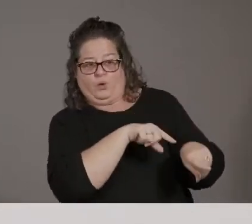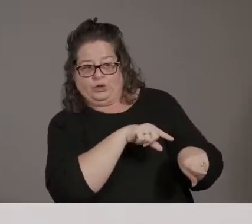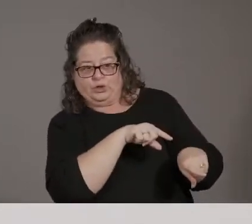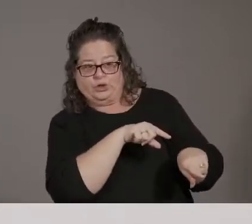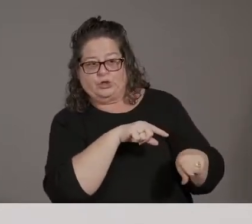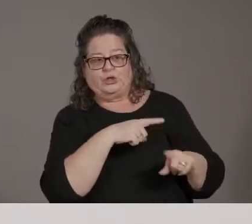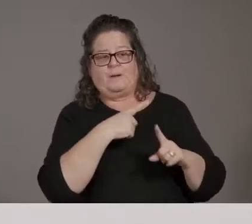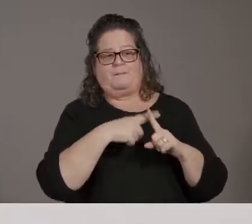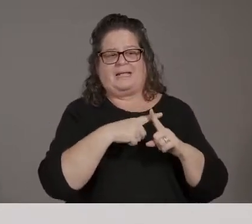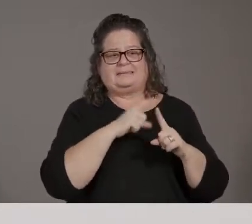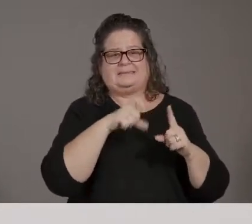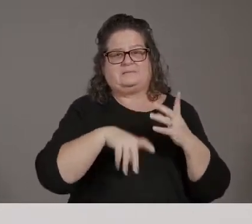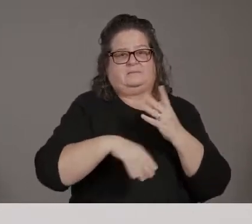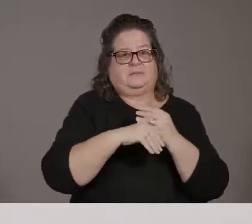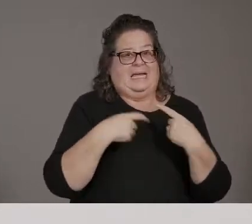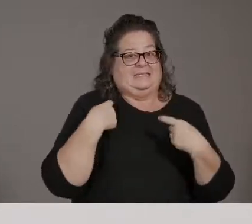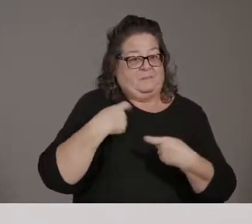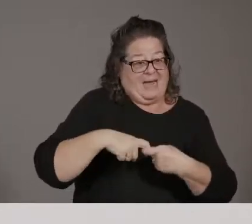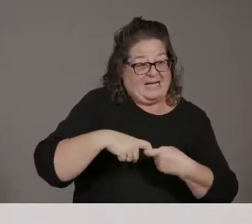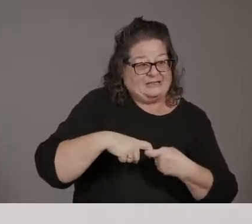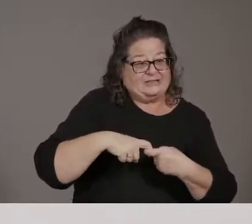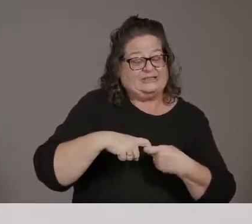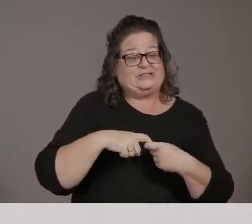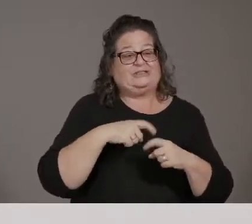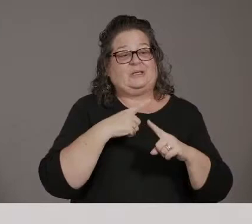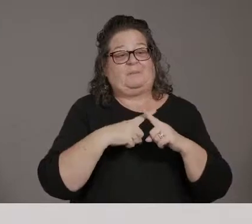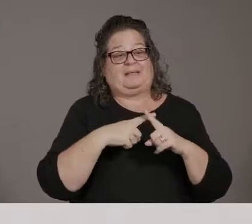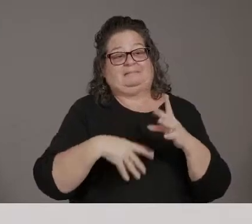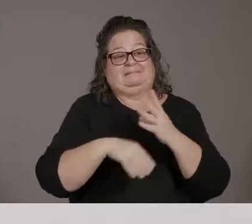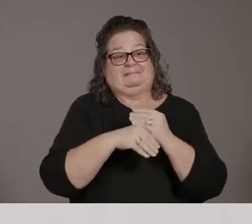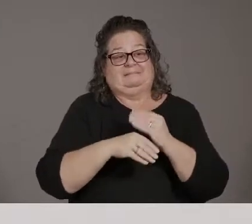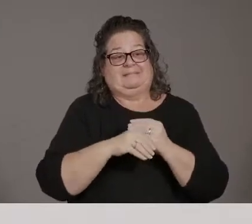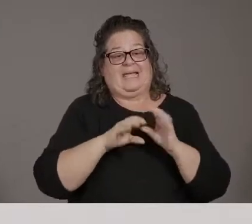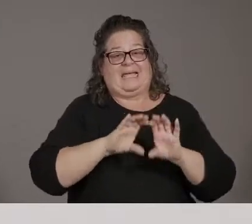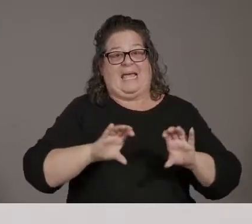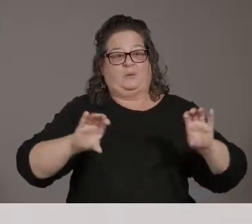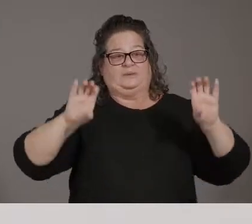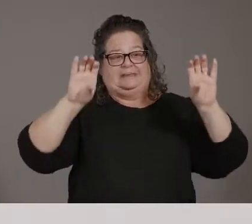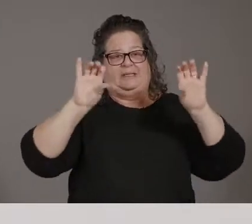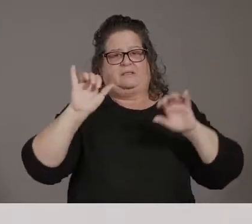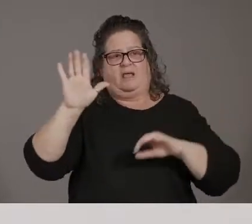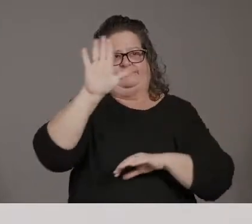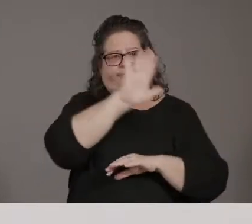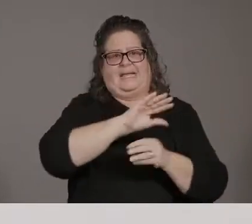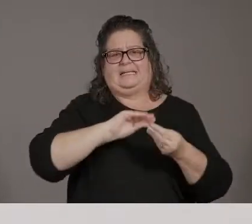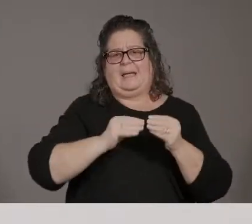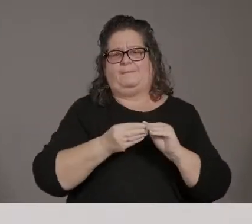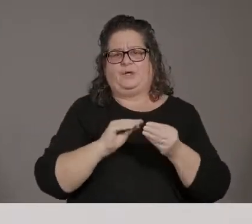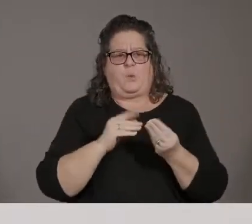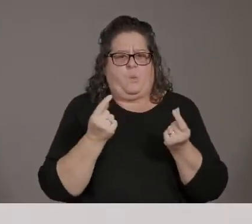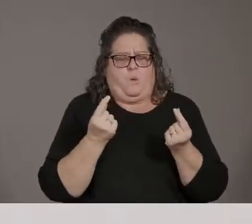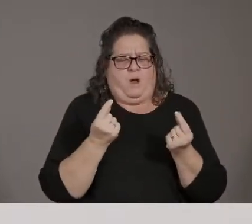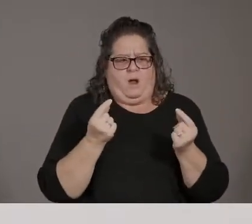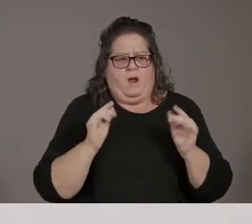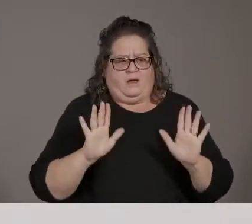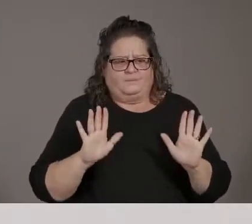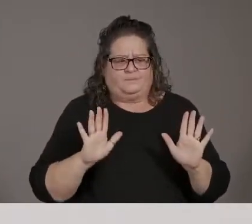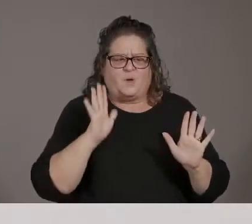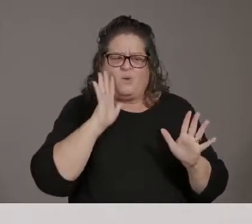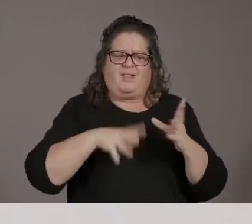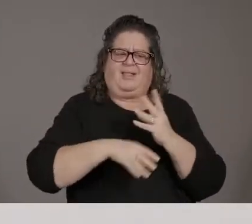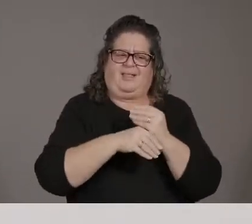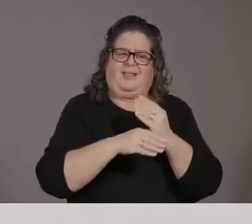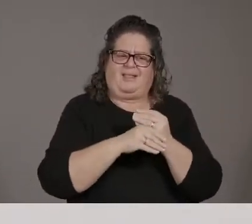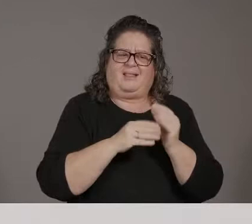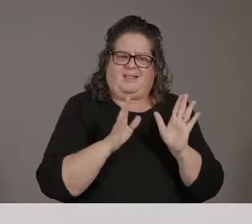the county, um, prioritization as well. So all of that will be built out and we're looking to get that added next week. But I think